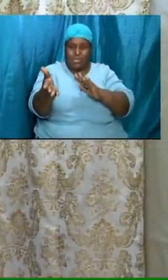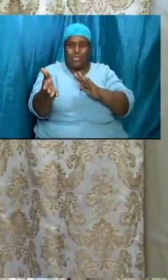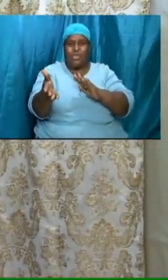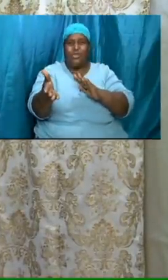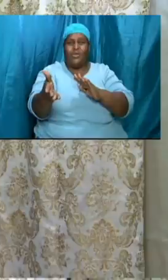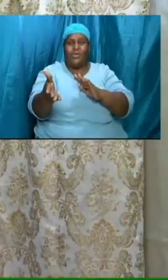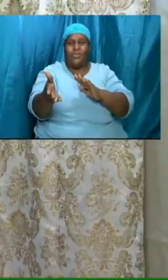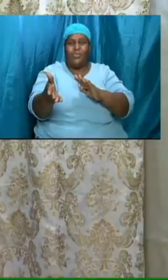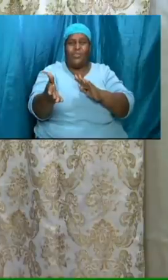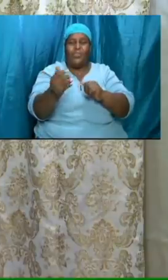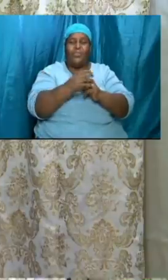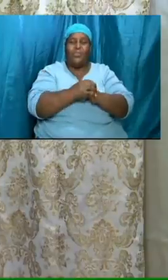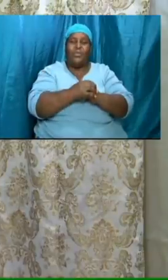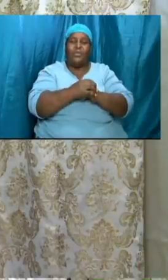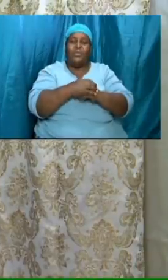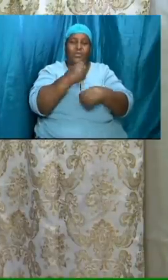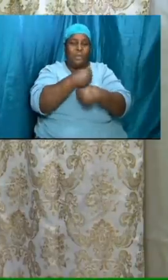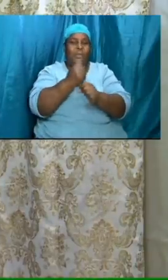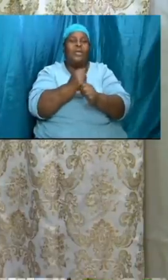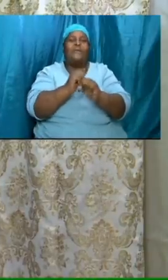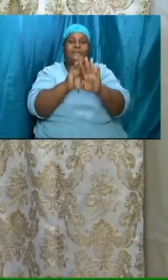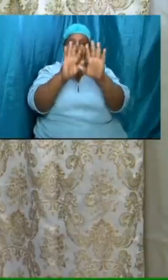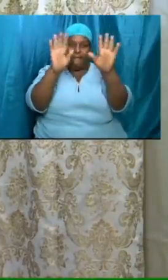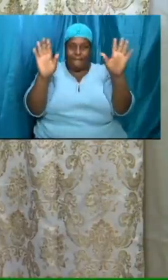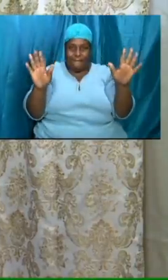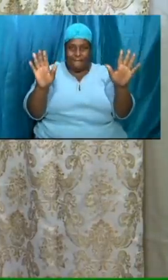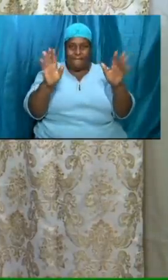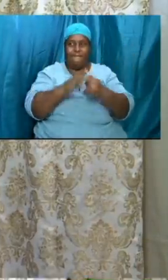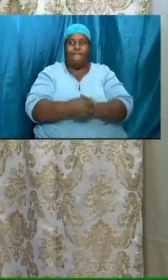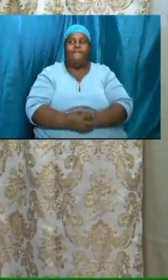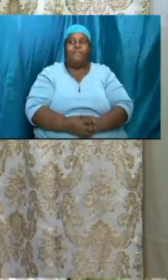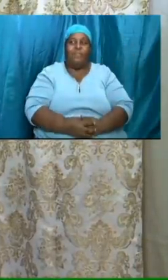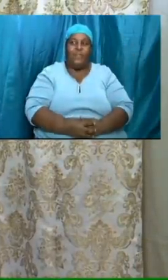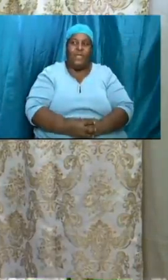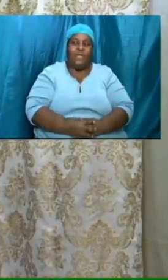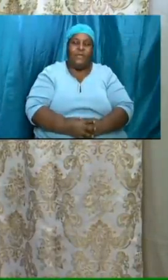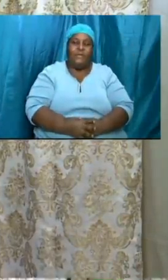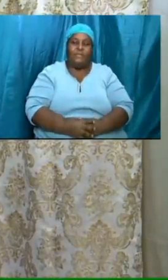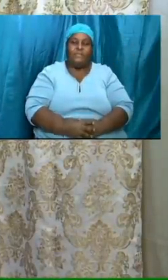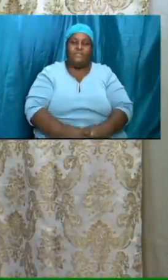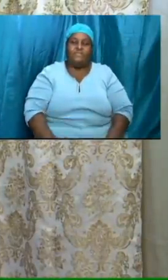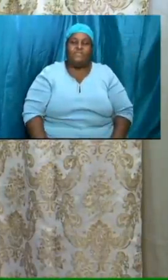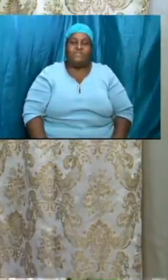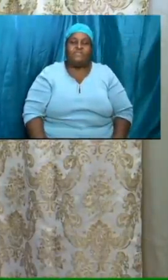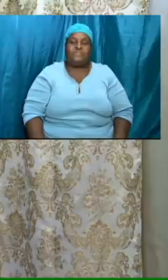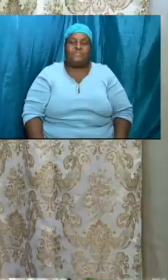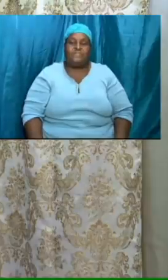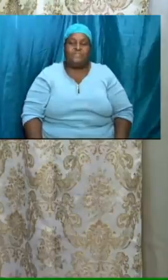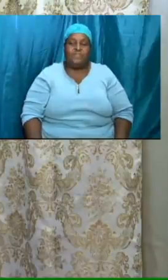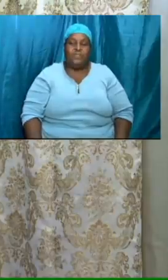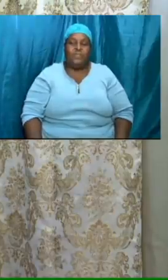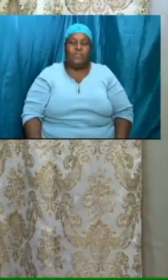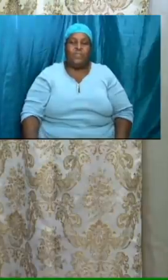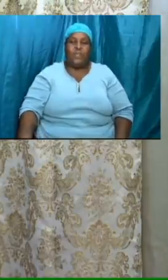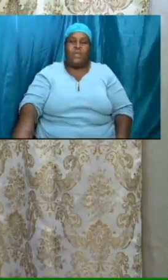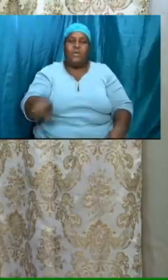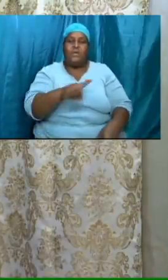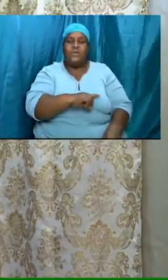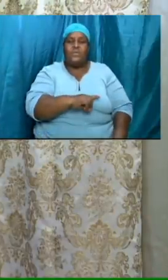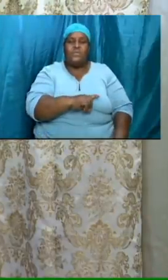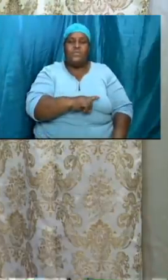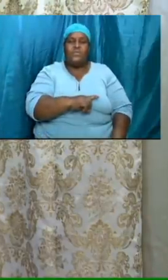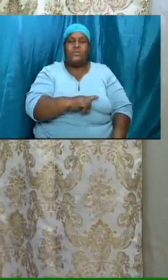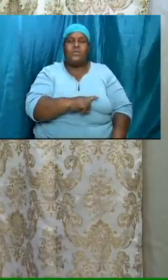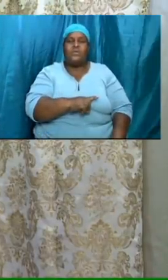it is that i'm saying and so the we will go back to chapter